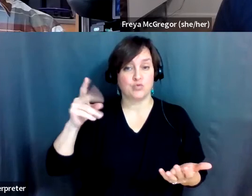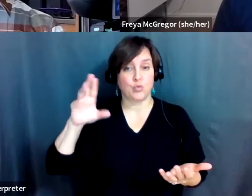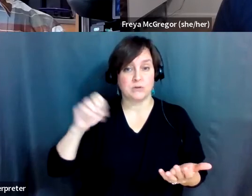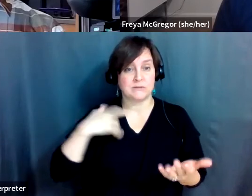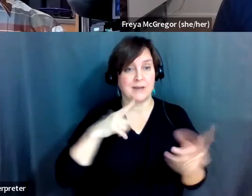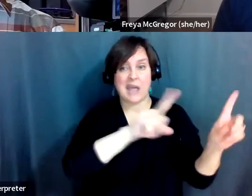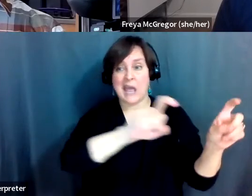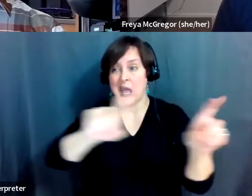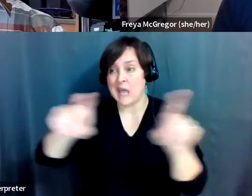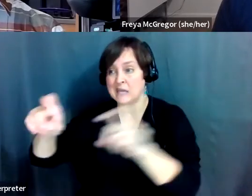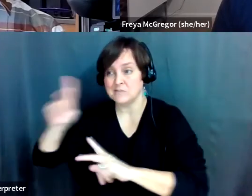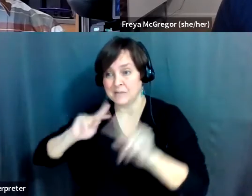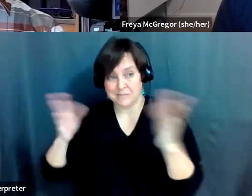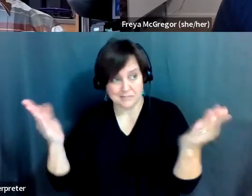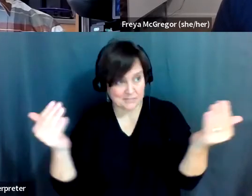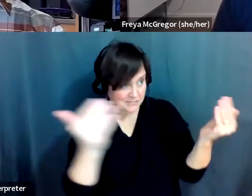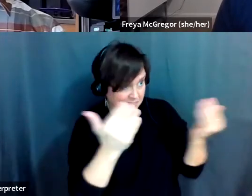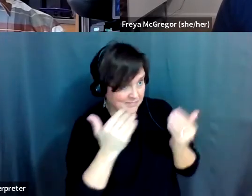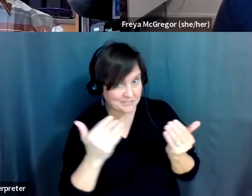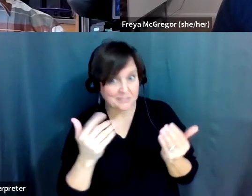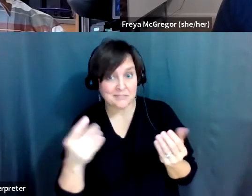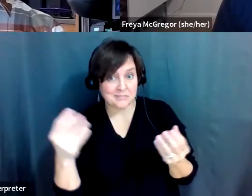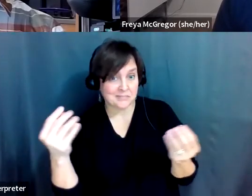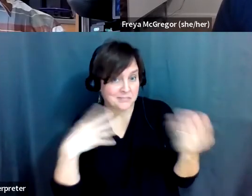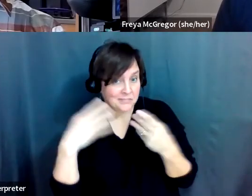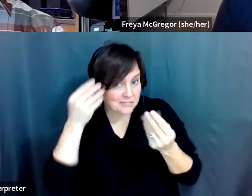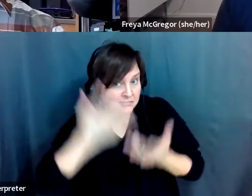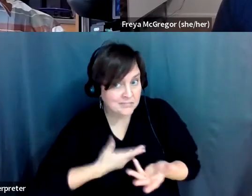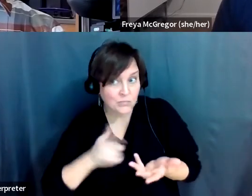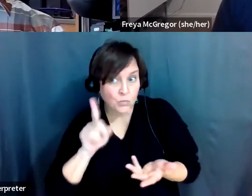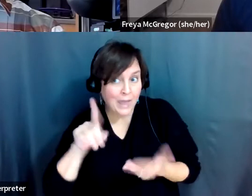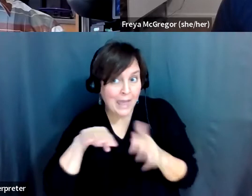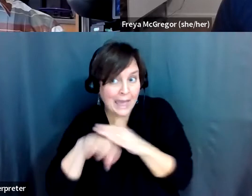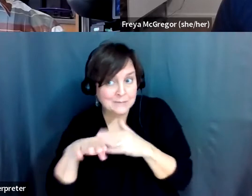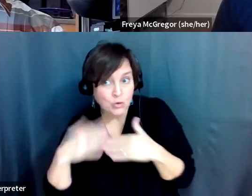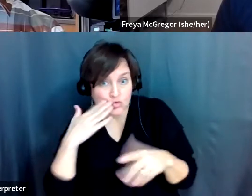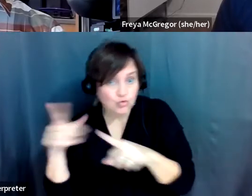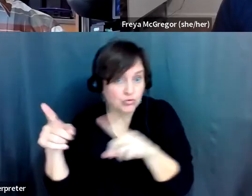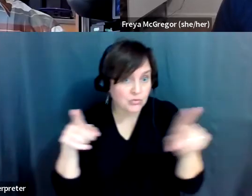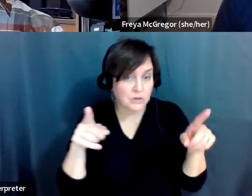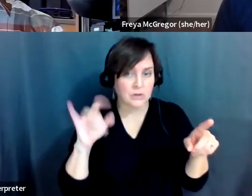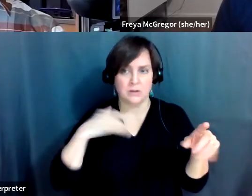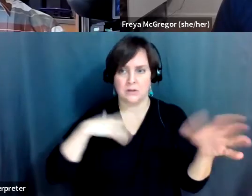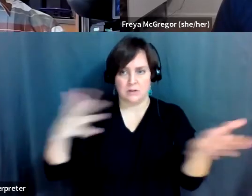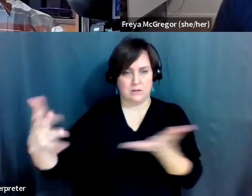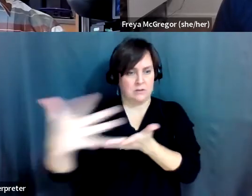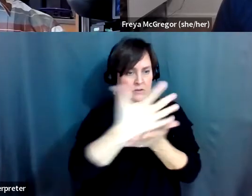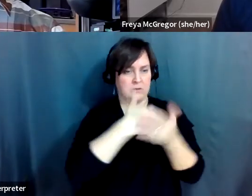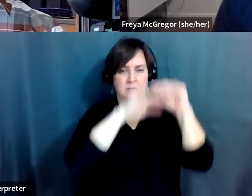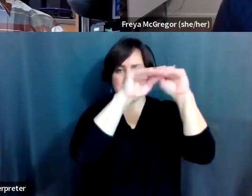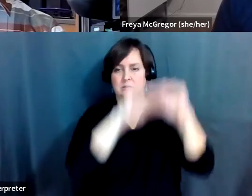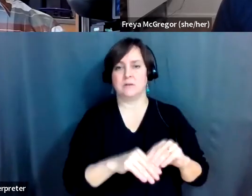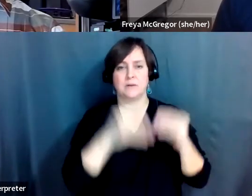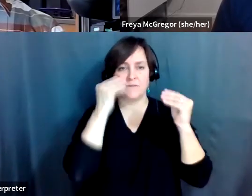familiar with the bird ability map. And being that we now have that you, Freya, that you've put together the, um, short